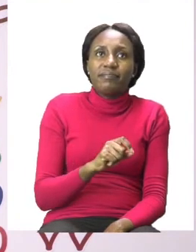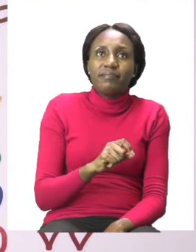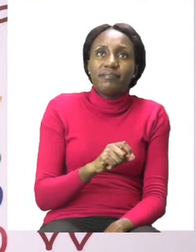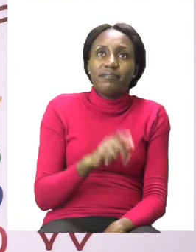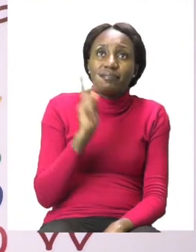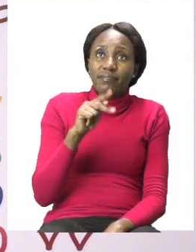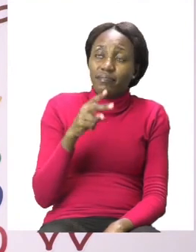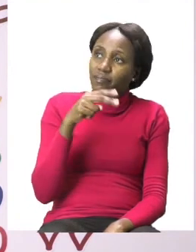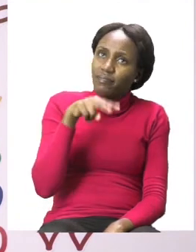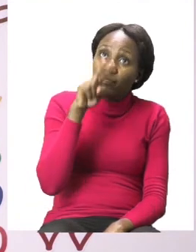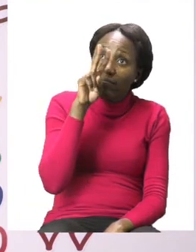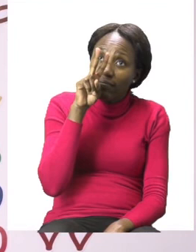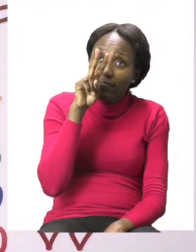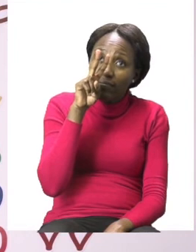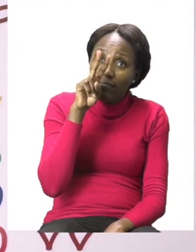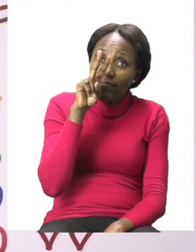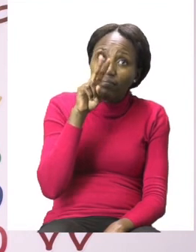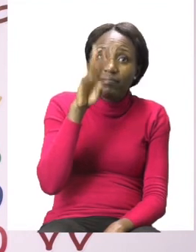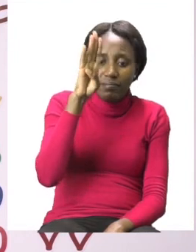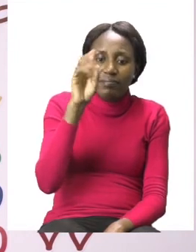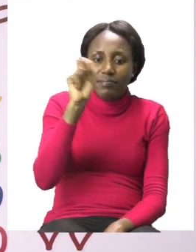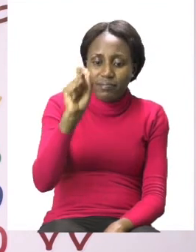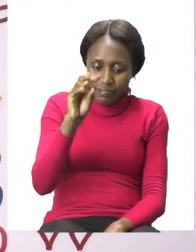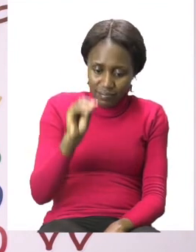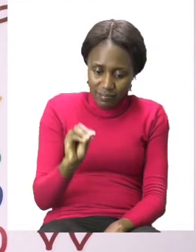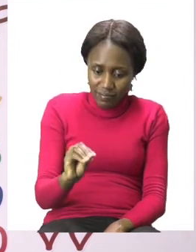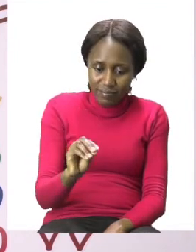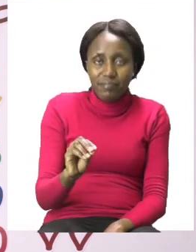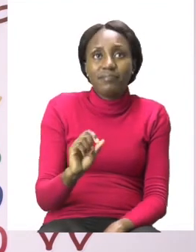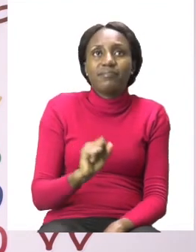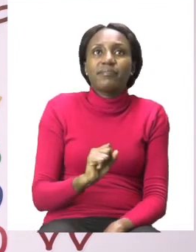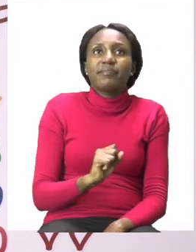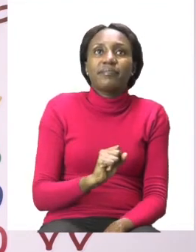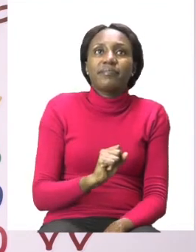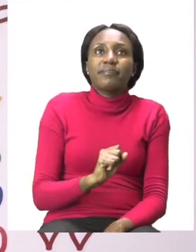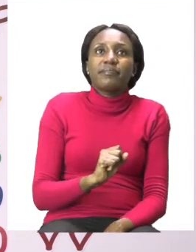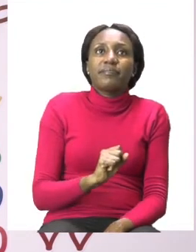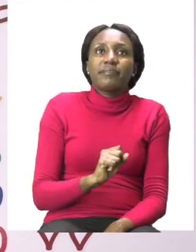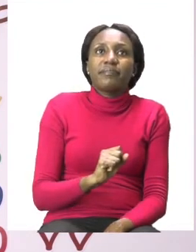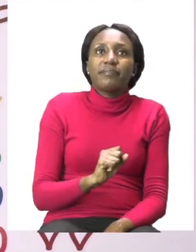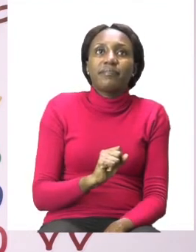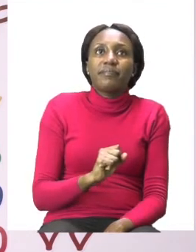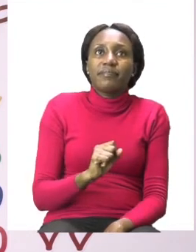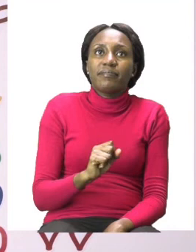Then we need to do the next four. So we are also going to write our four.